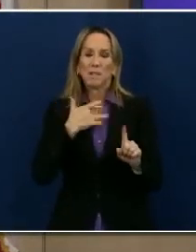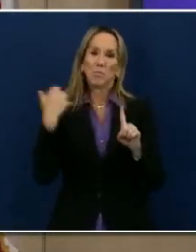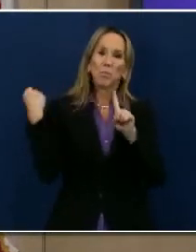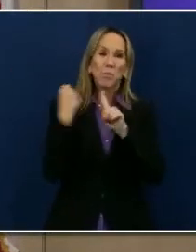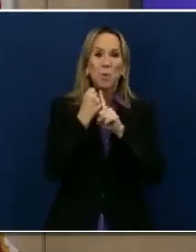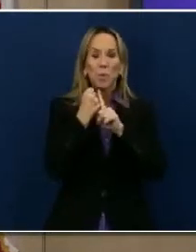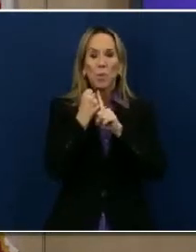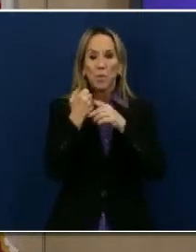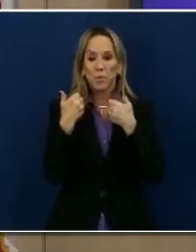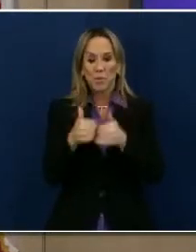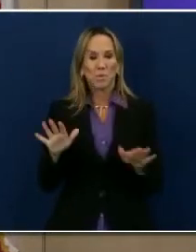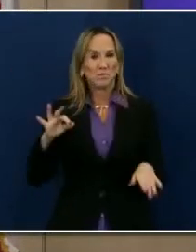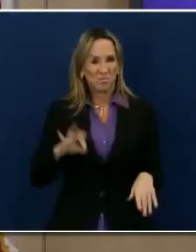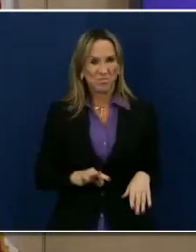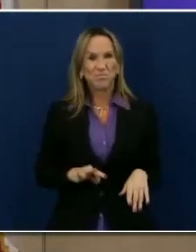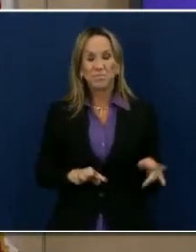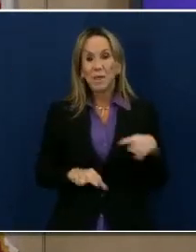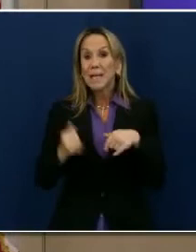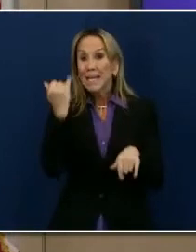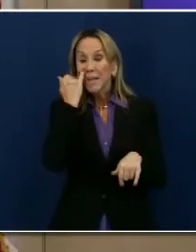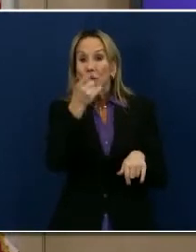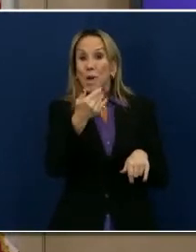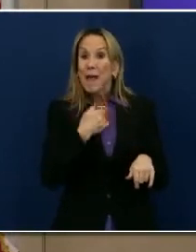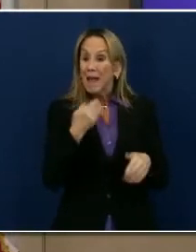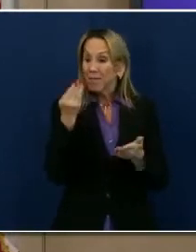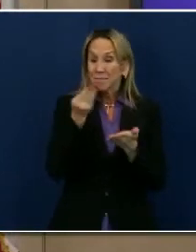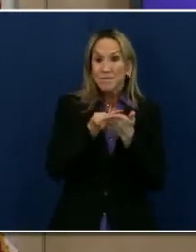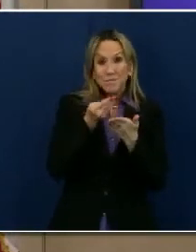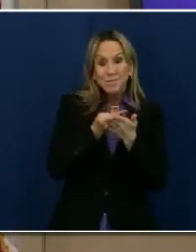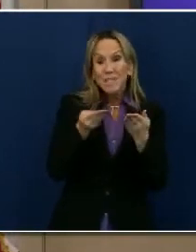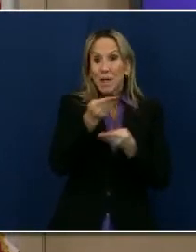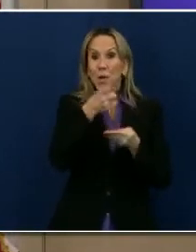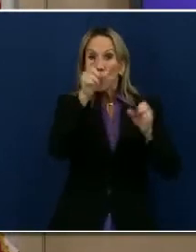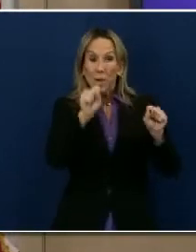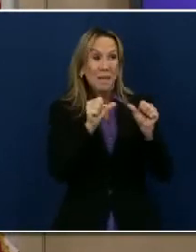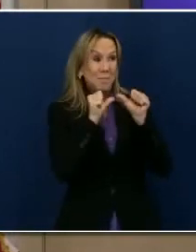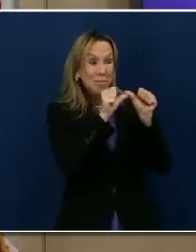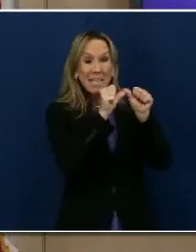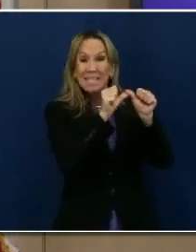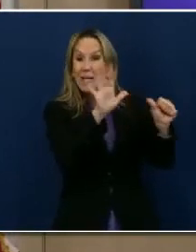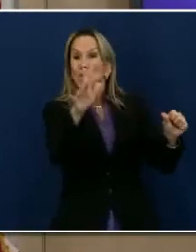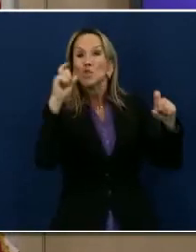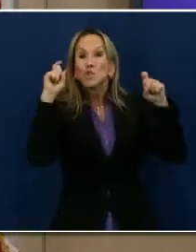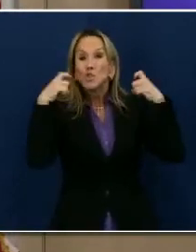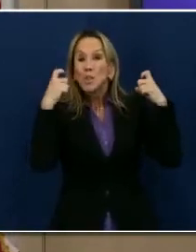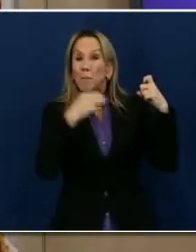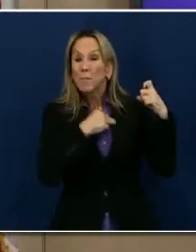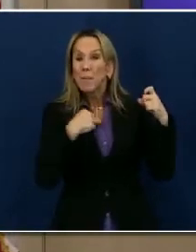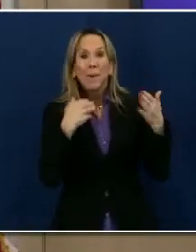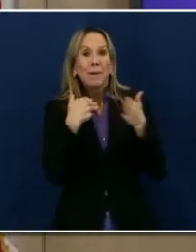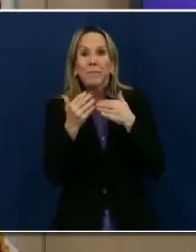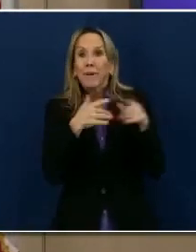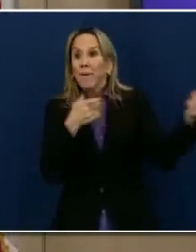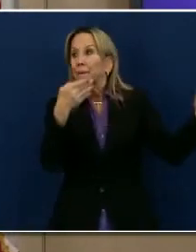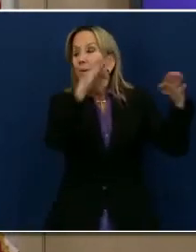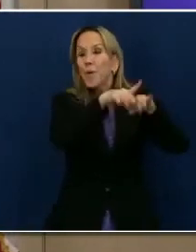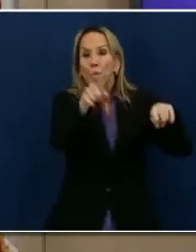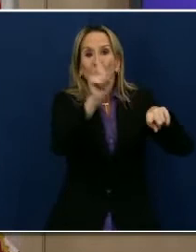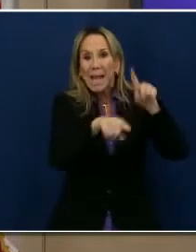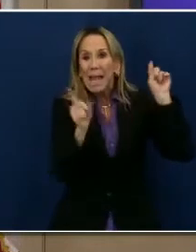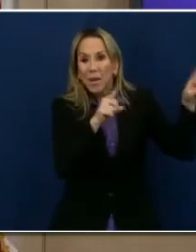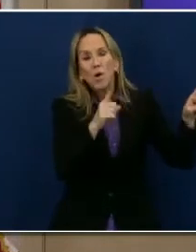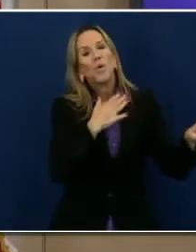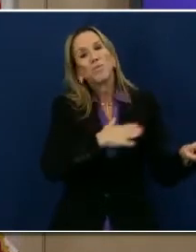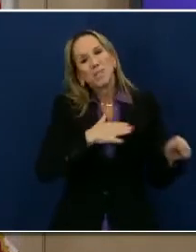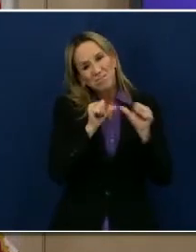to help them. If you have the financial ability to maintain your gym membership, even though you may not be going, please do, because those gym owners